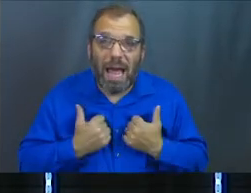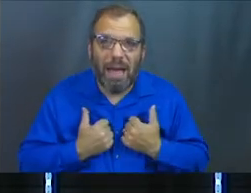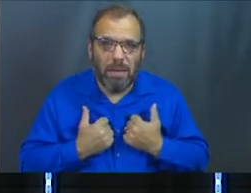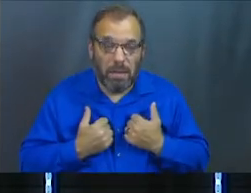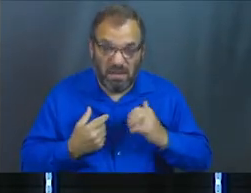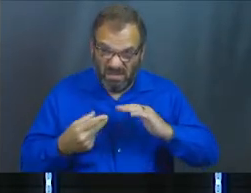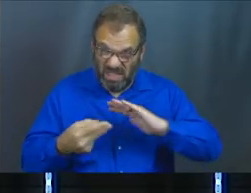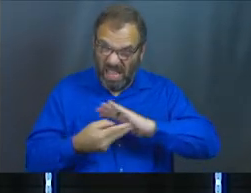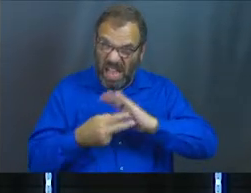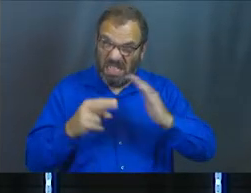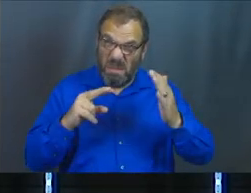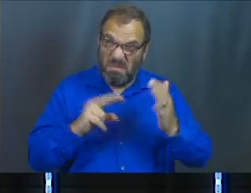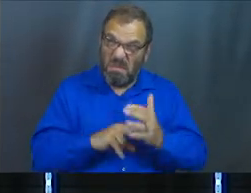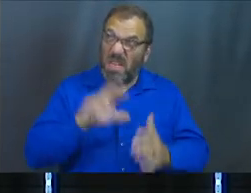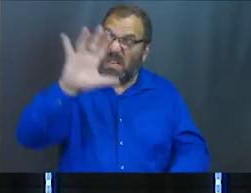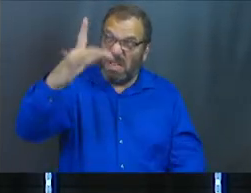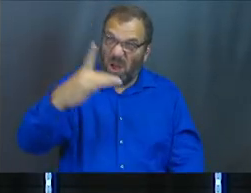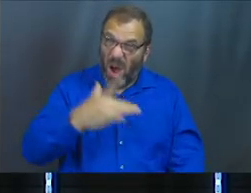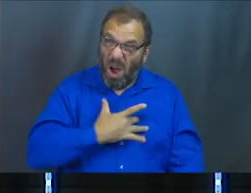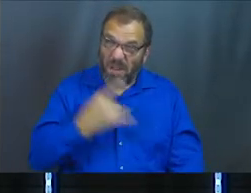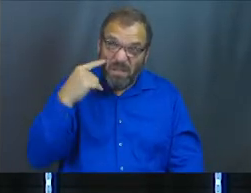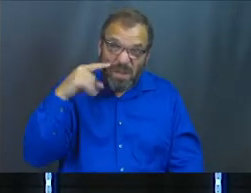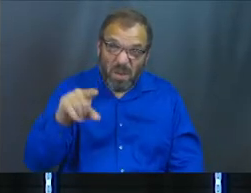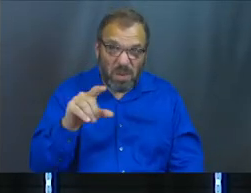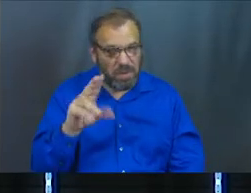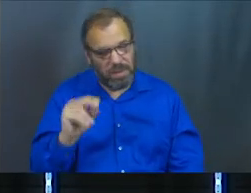But that does not mean it was his heart for you.